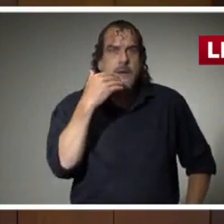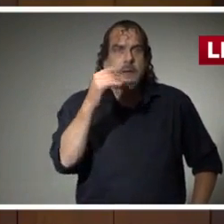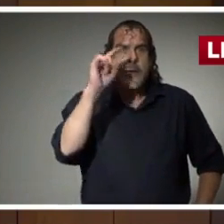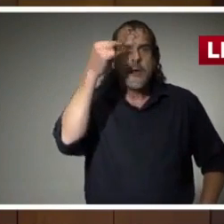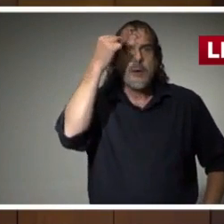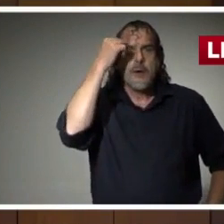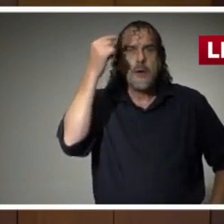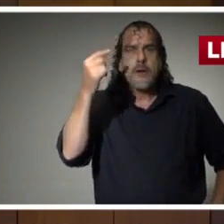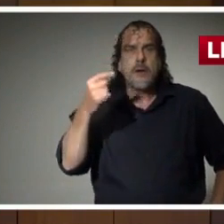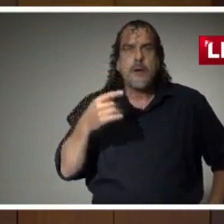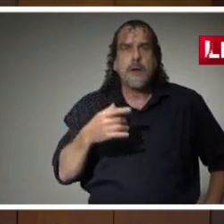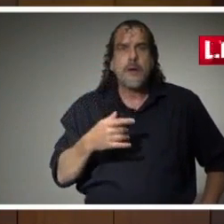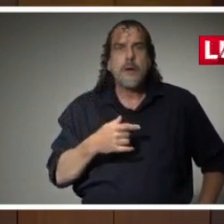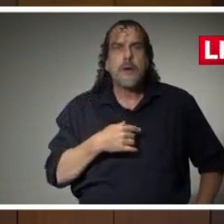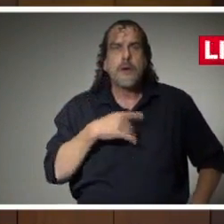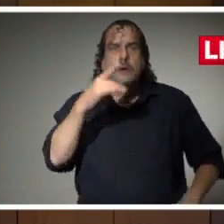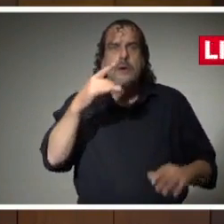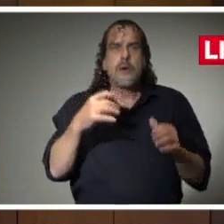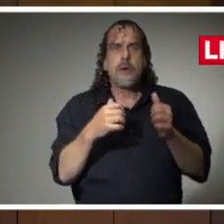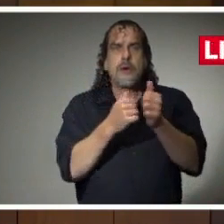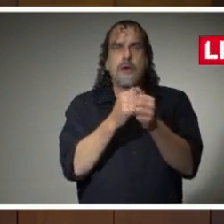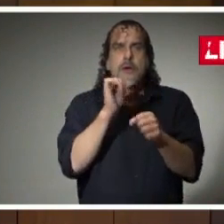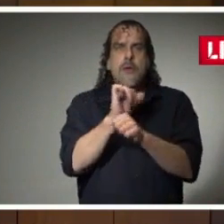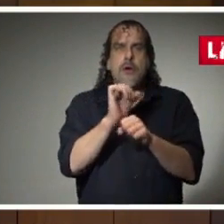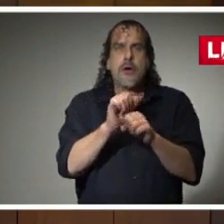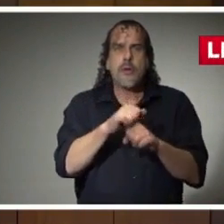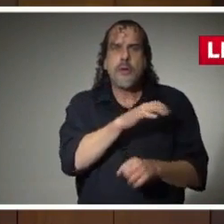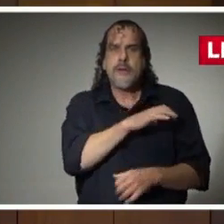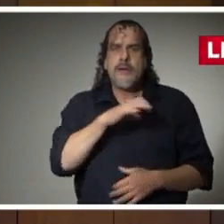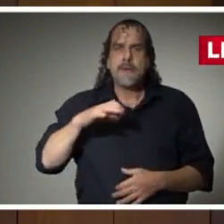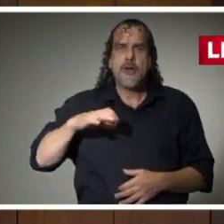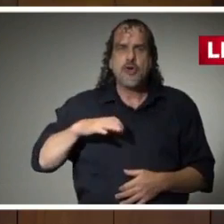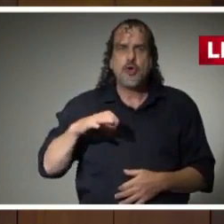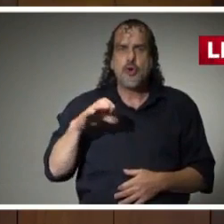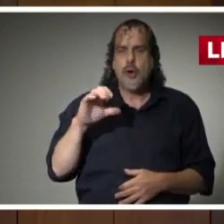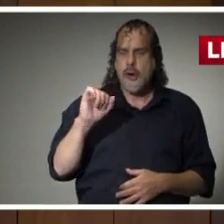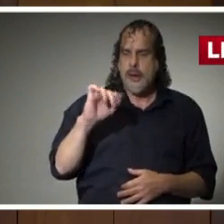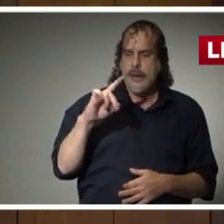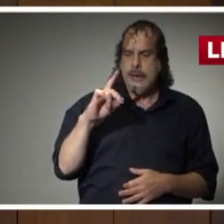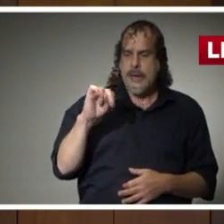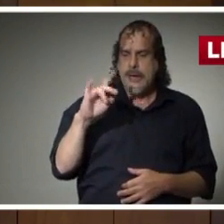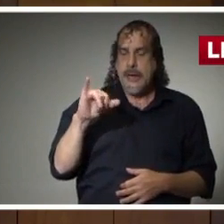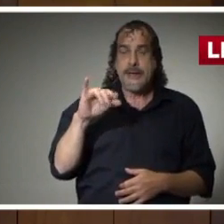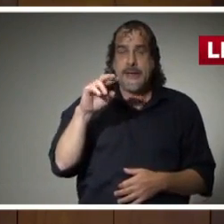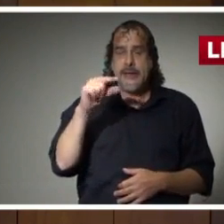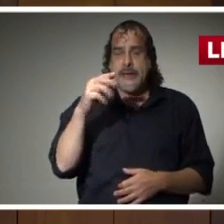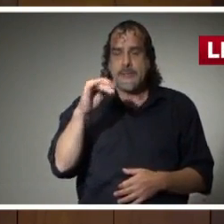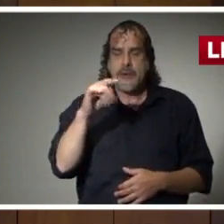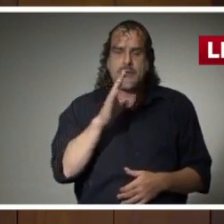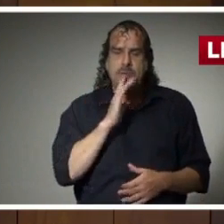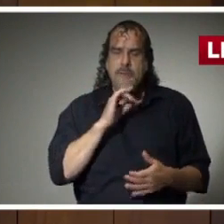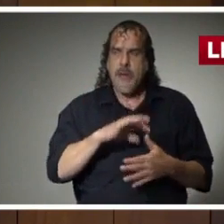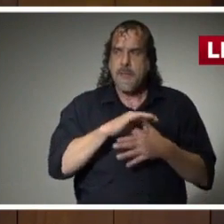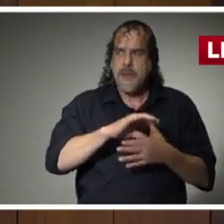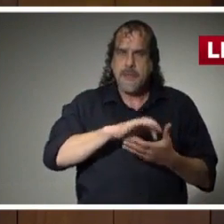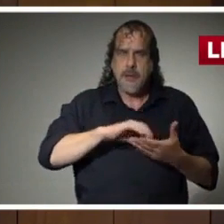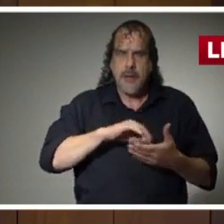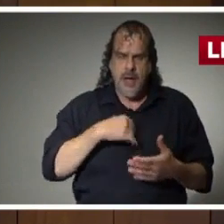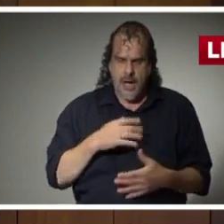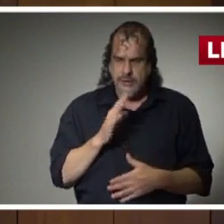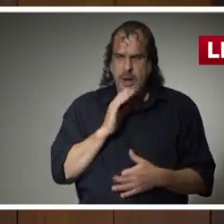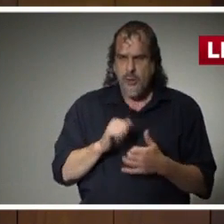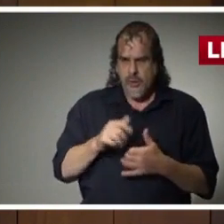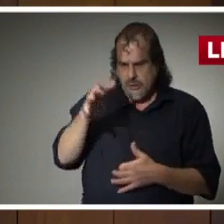back, if I may, to your update with working with Commissioner Andy Gibson with with meat plants. I spoke with a family of a USDA